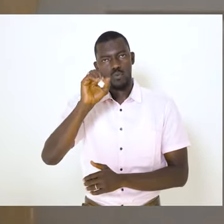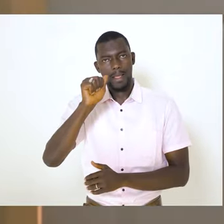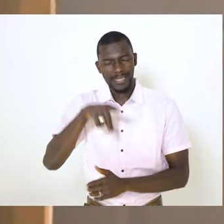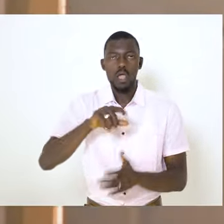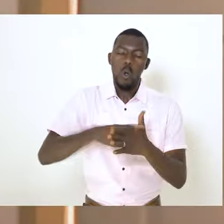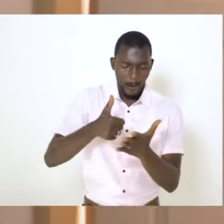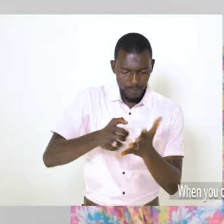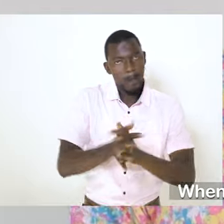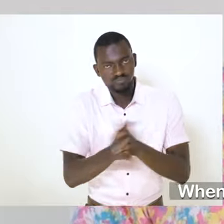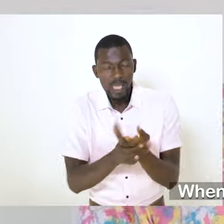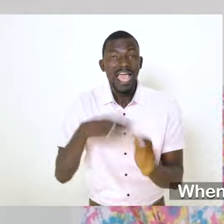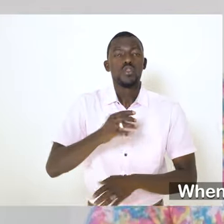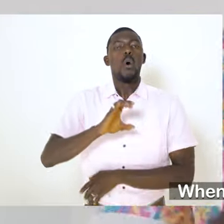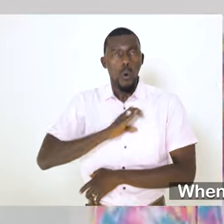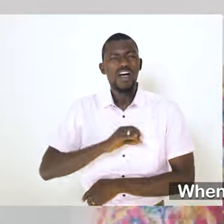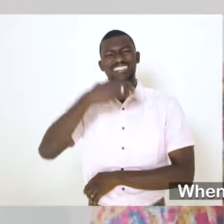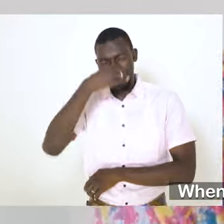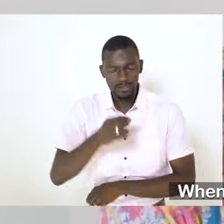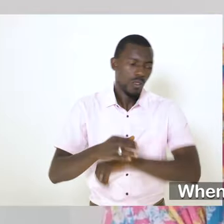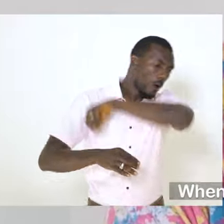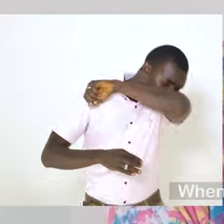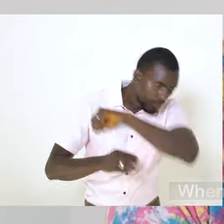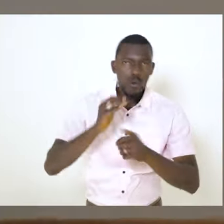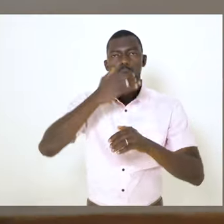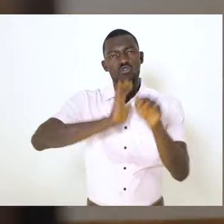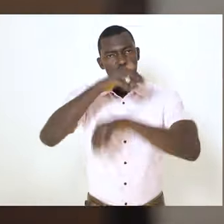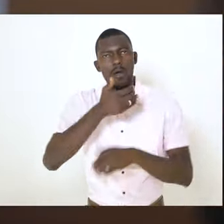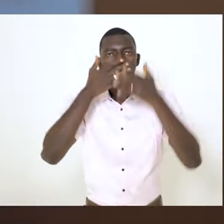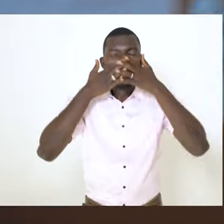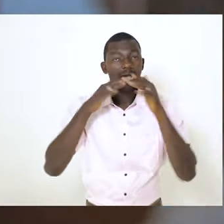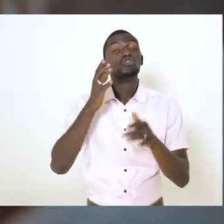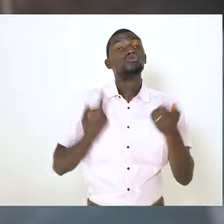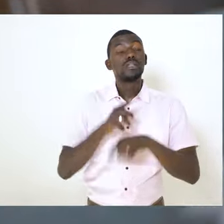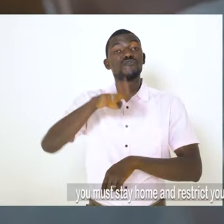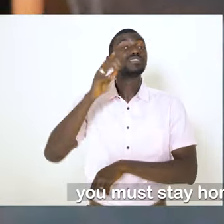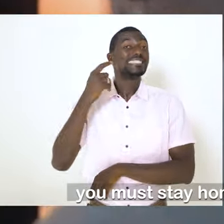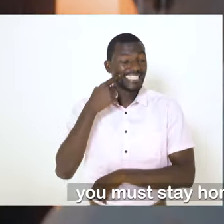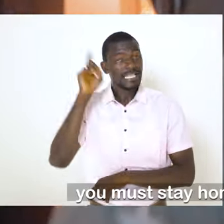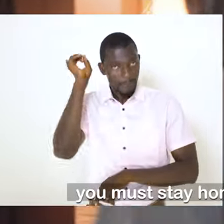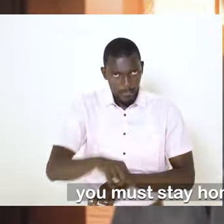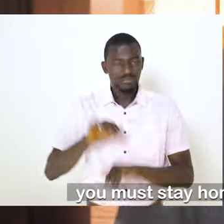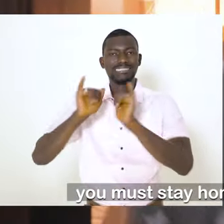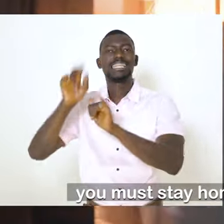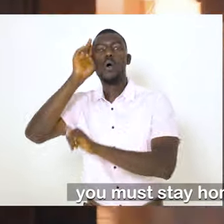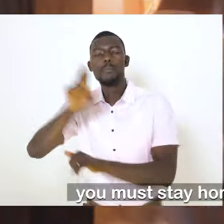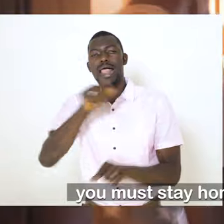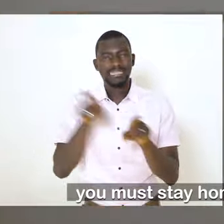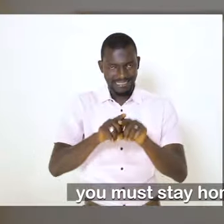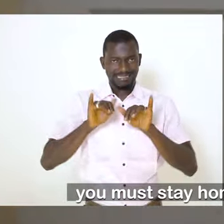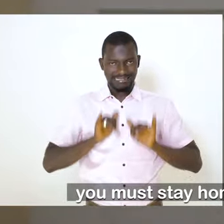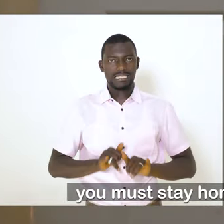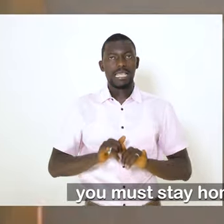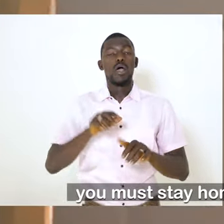-based sanitizer. When you cough or sneeze, cover your nose and mouth. During the 14 days of isolation, you must stay at home and restrict